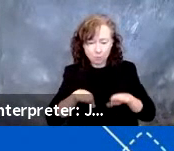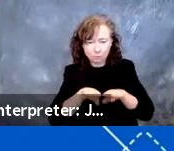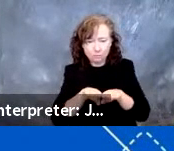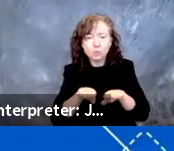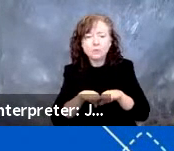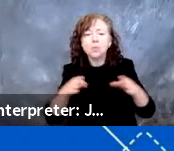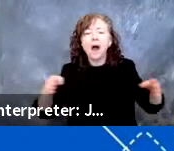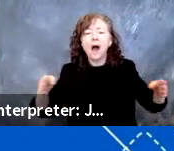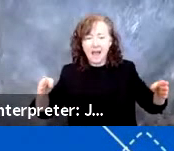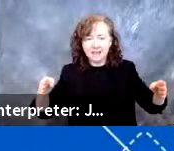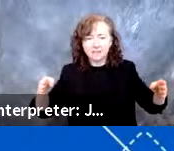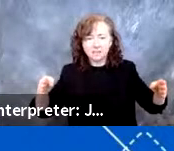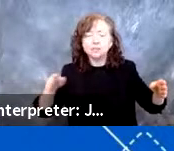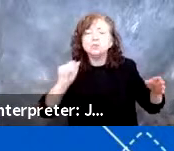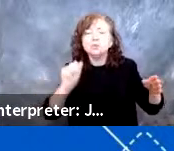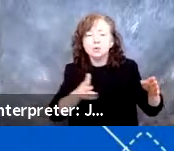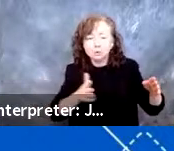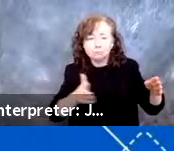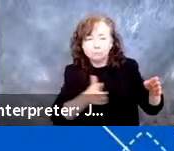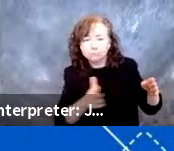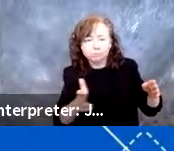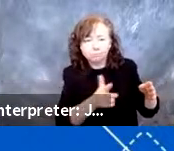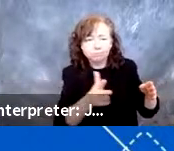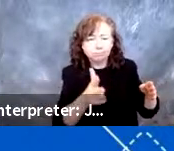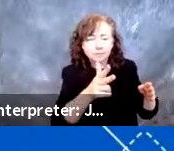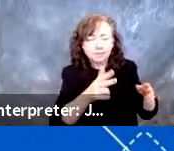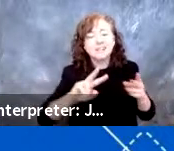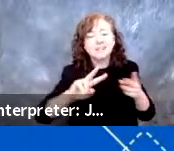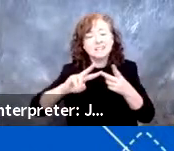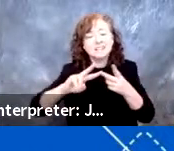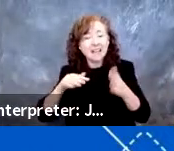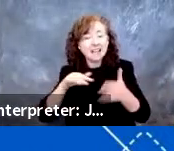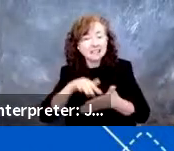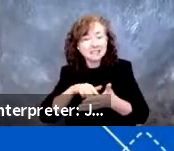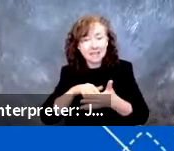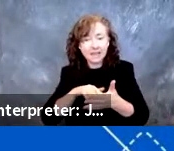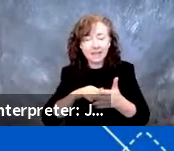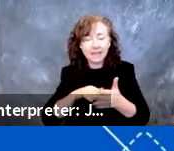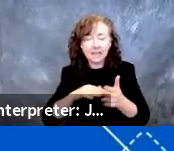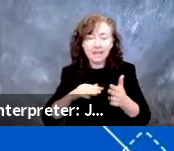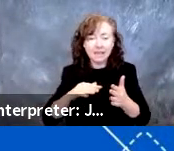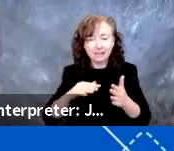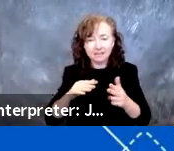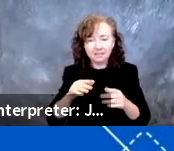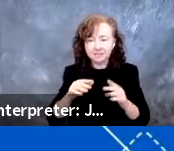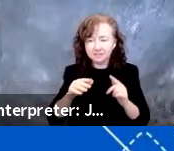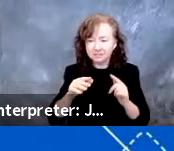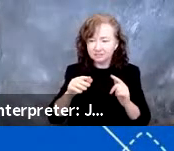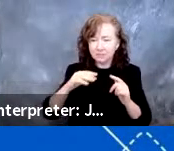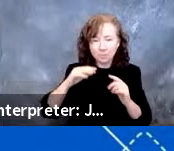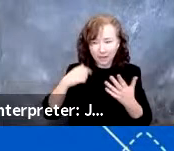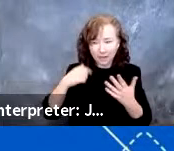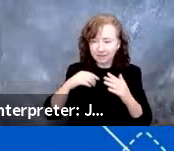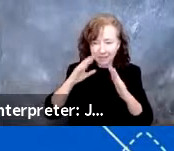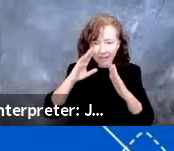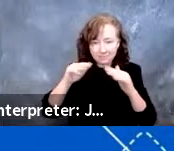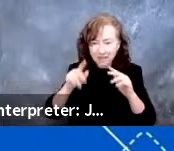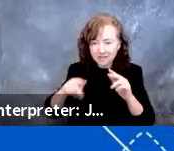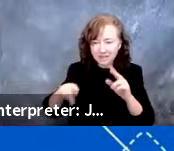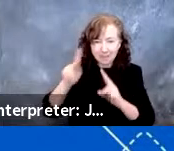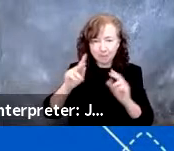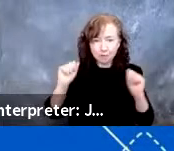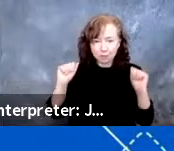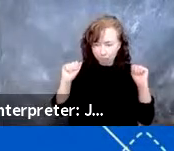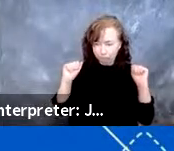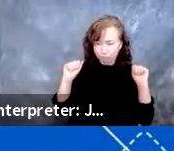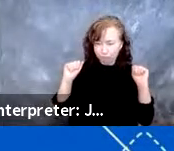those kinds of maneuvering activities. In the second study, the individuals were expected to board a simulated low